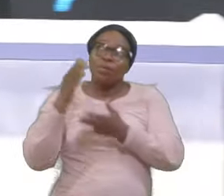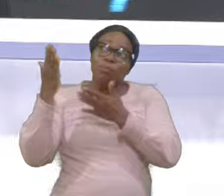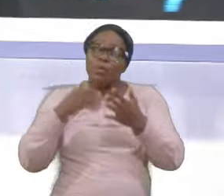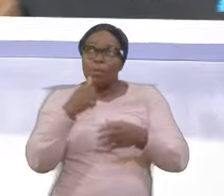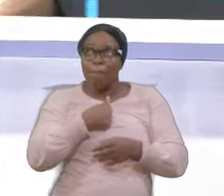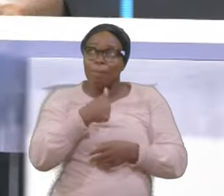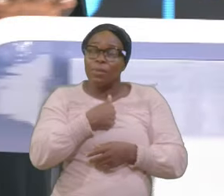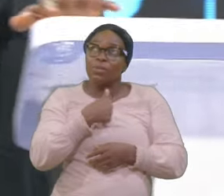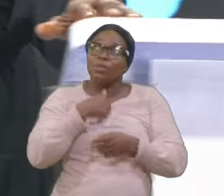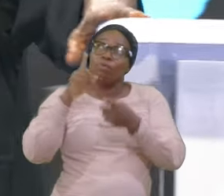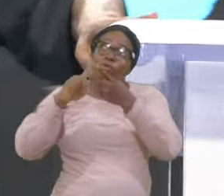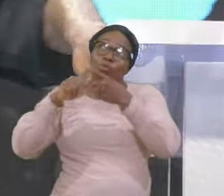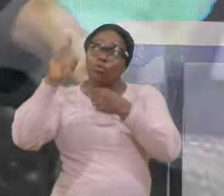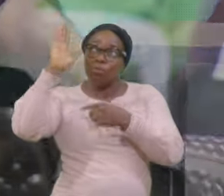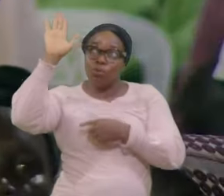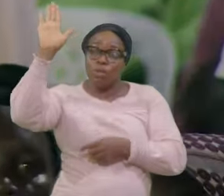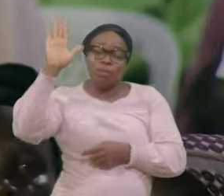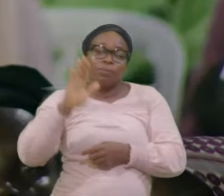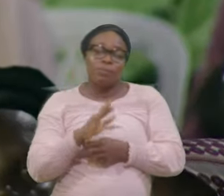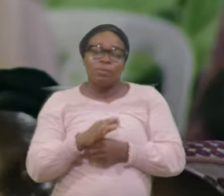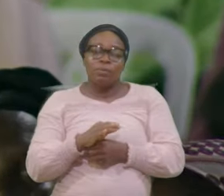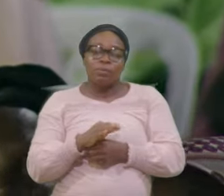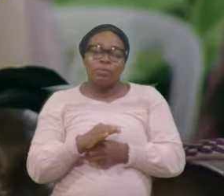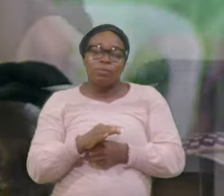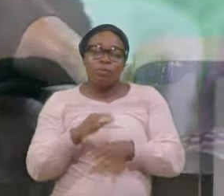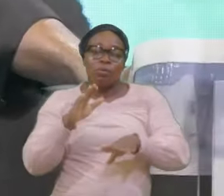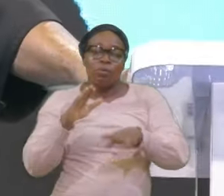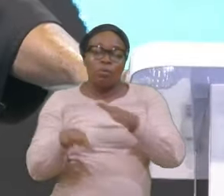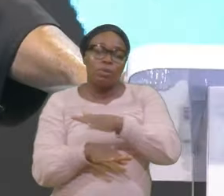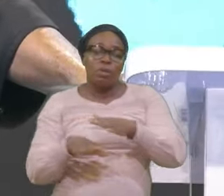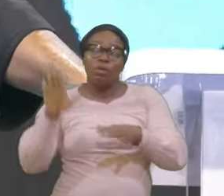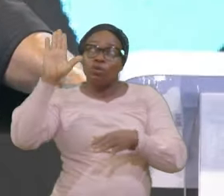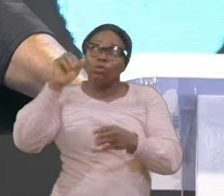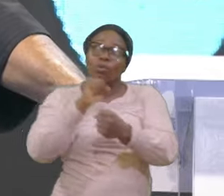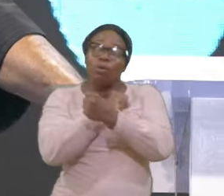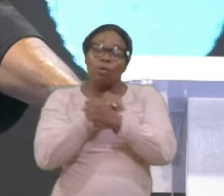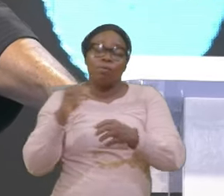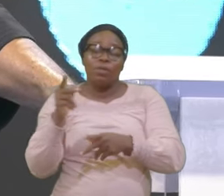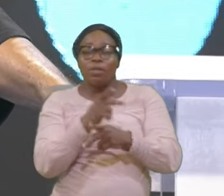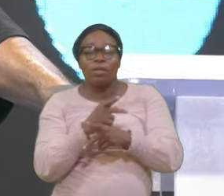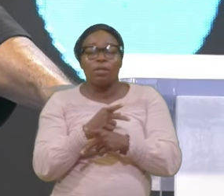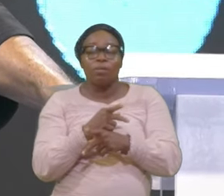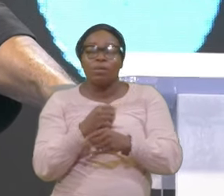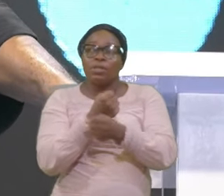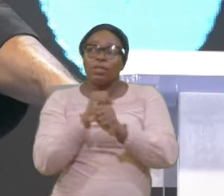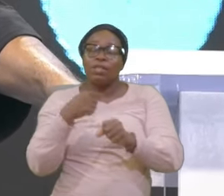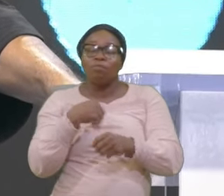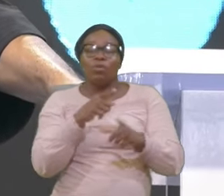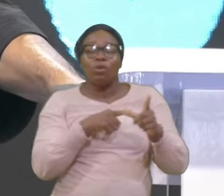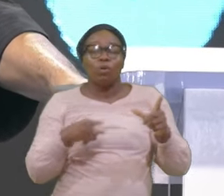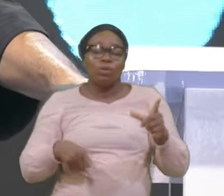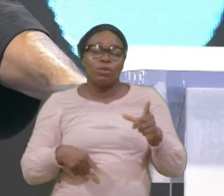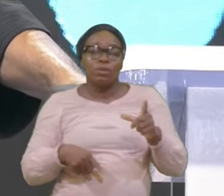Under Your loving Care Into Your salvation Save me Lord And I